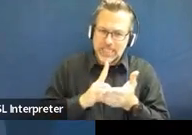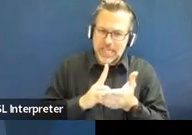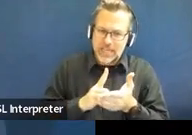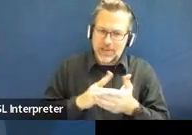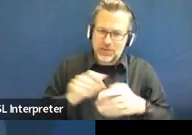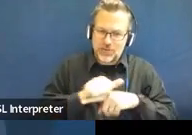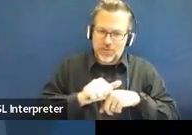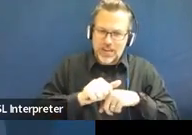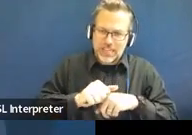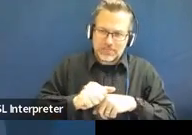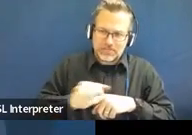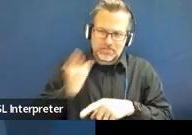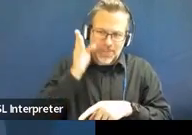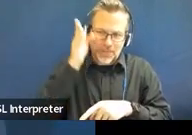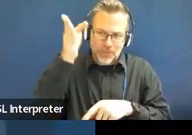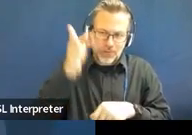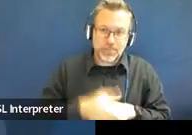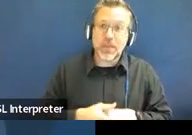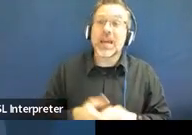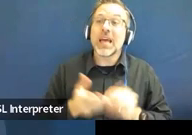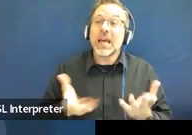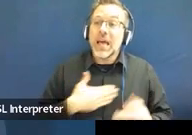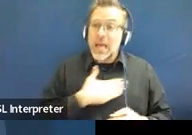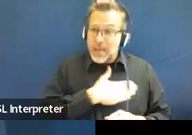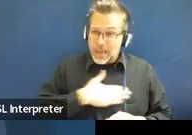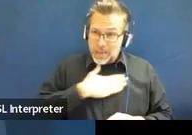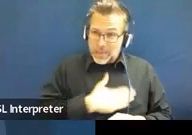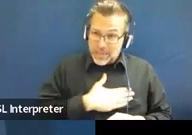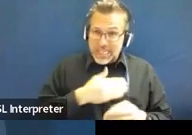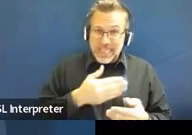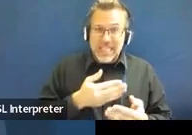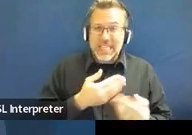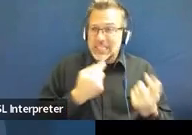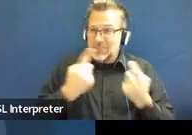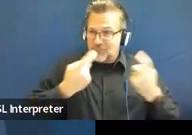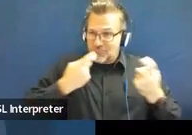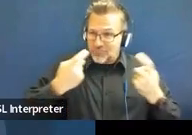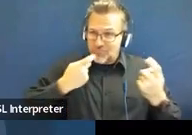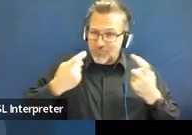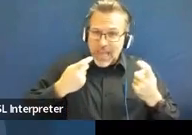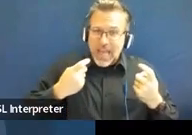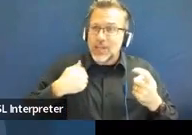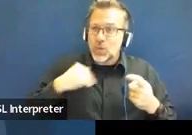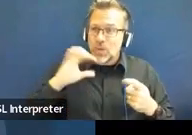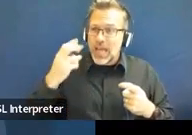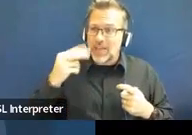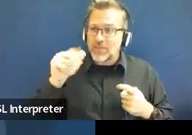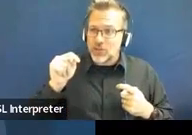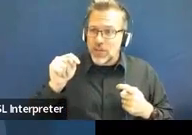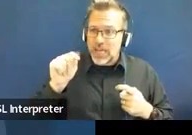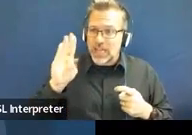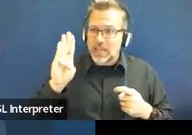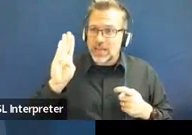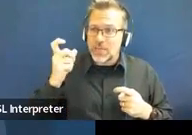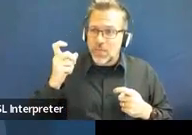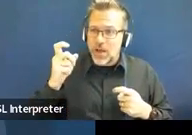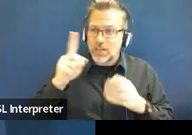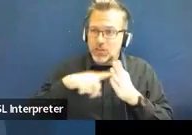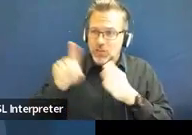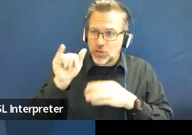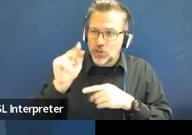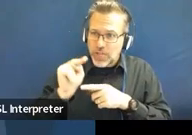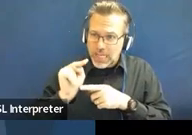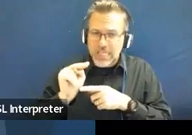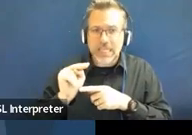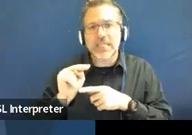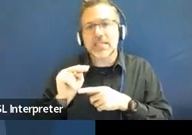As we go through, please feel free to ask any questions. We do have chat box check-ins throughout. And we're going to be